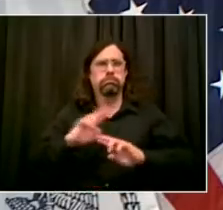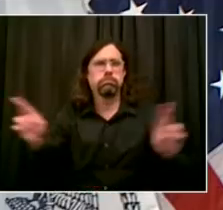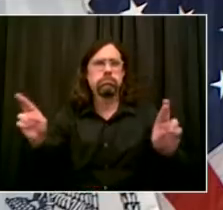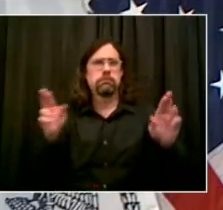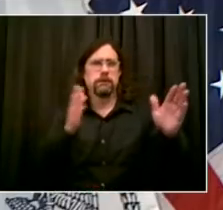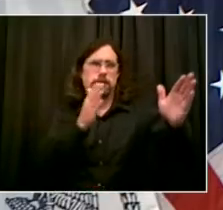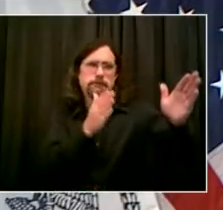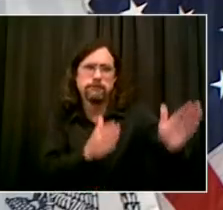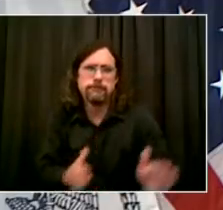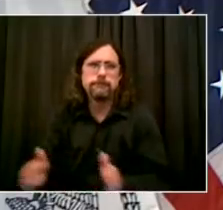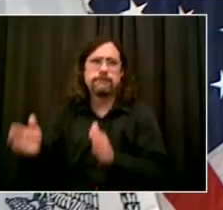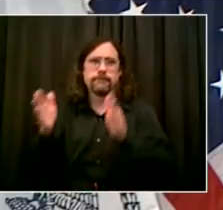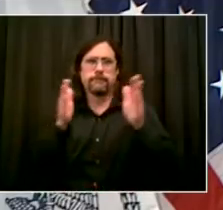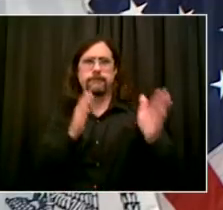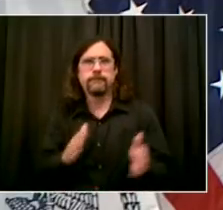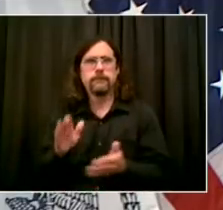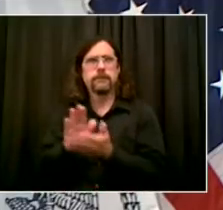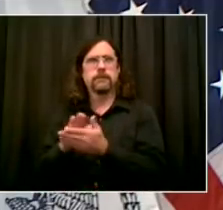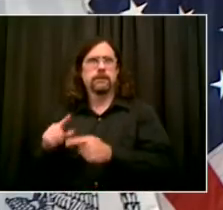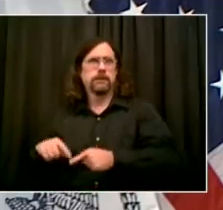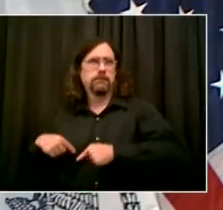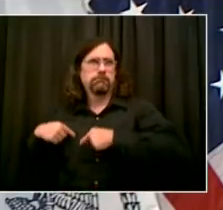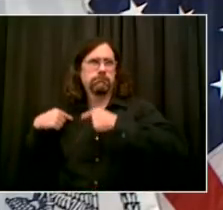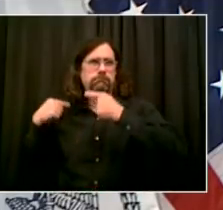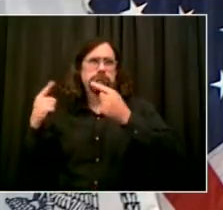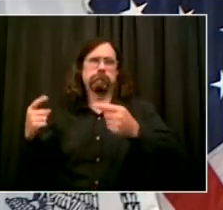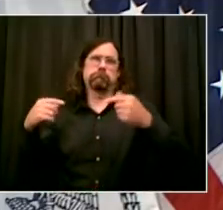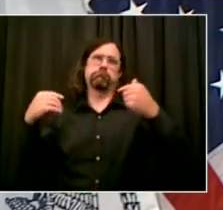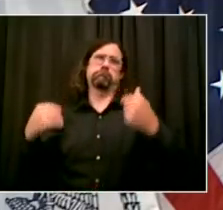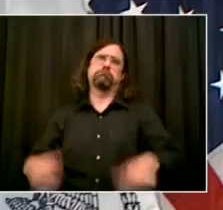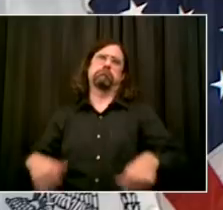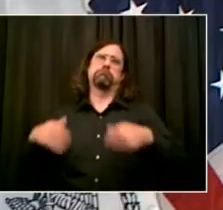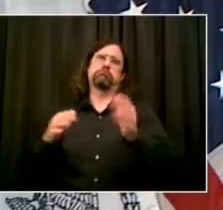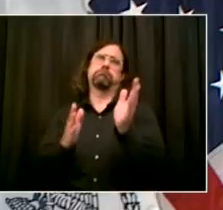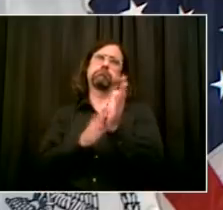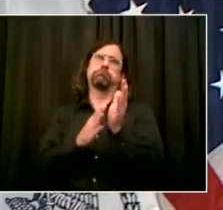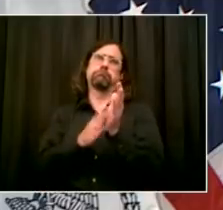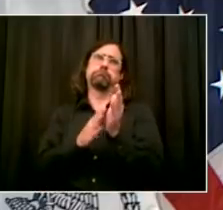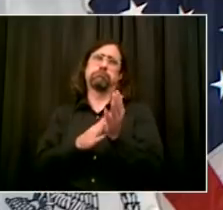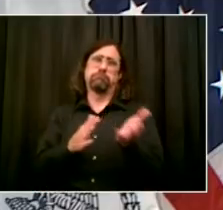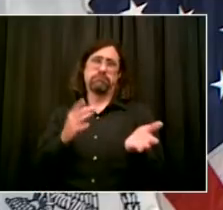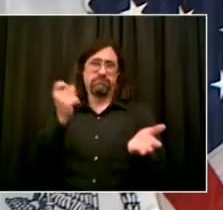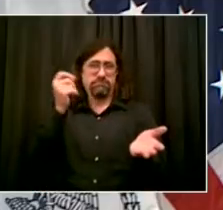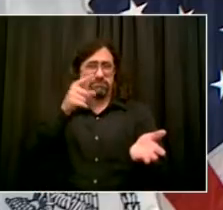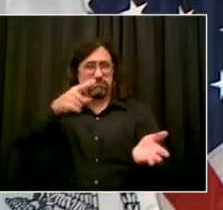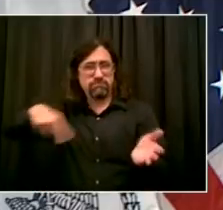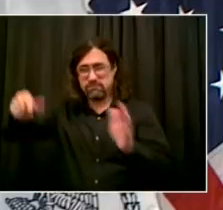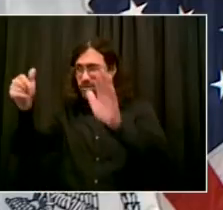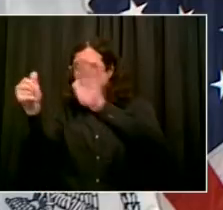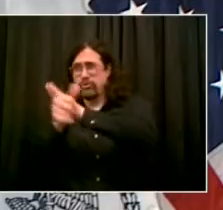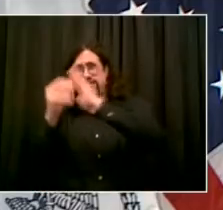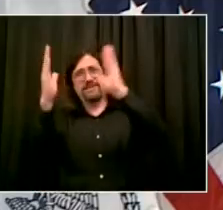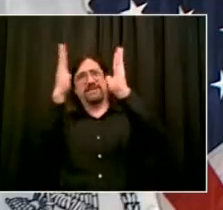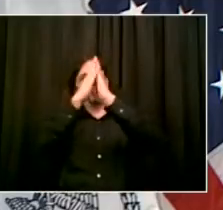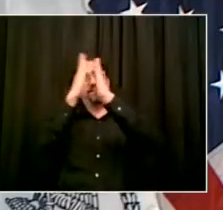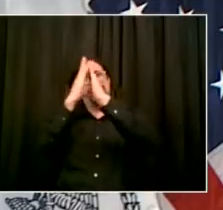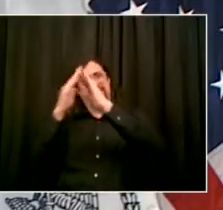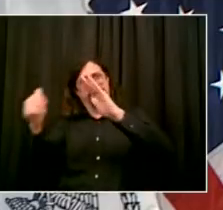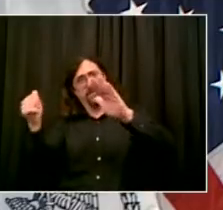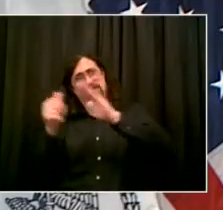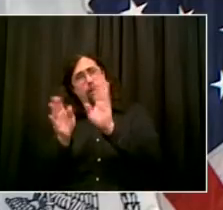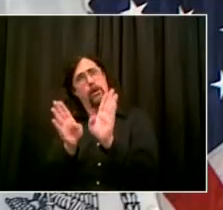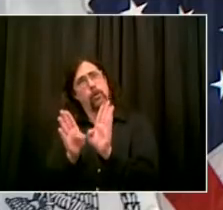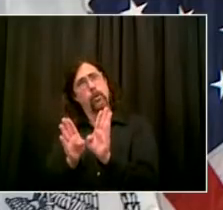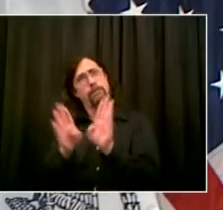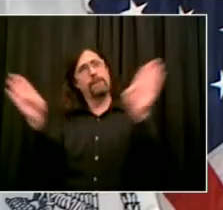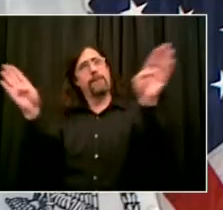every single day to protect the people of this city. And they're giving their all right now to bring schools back safely and to help this city